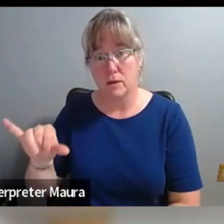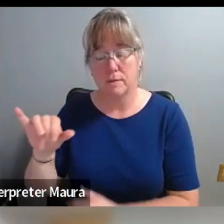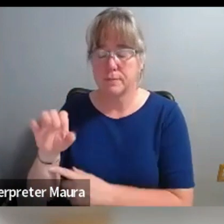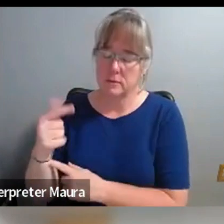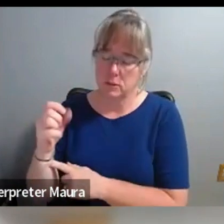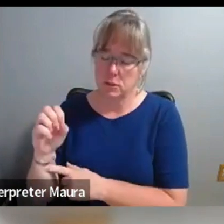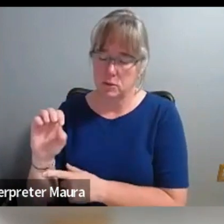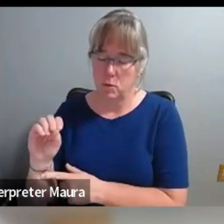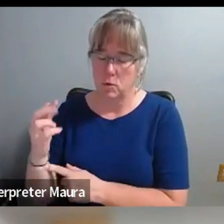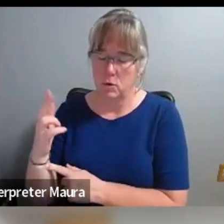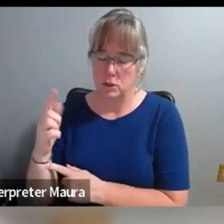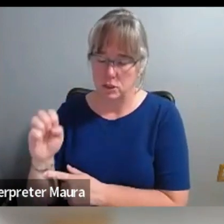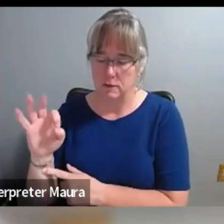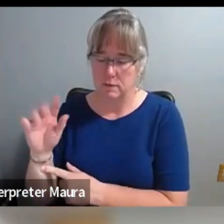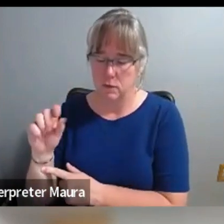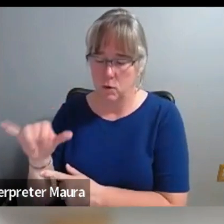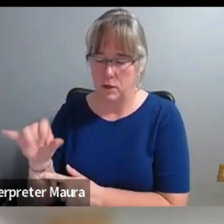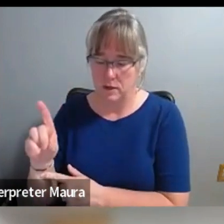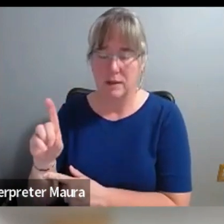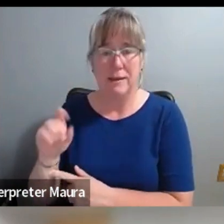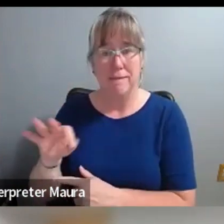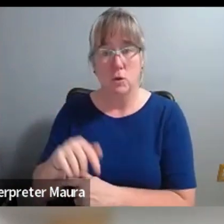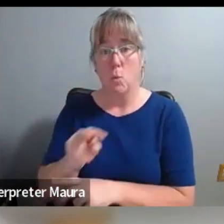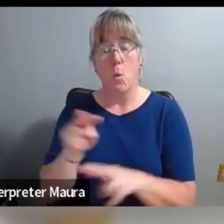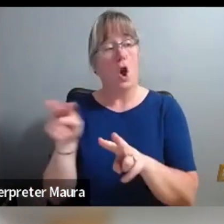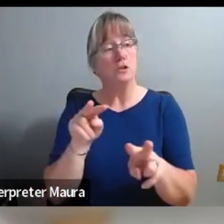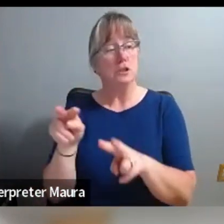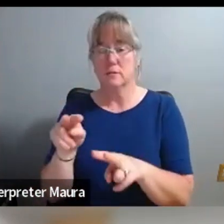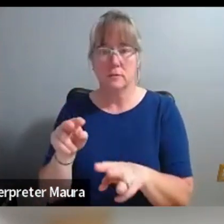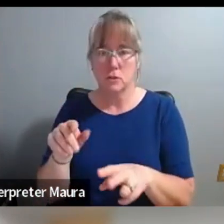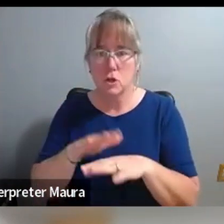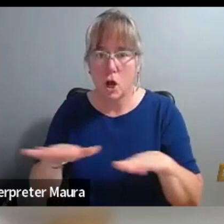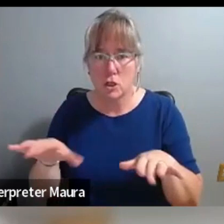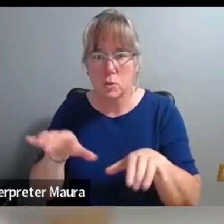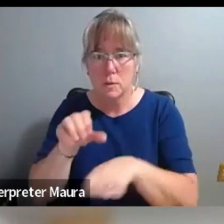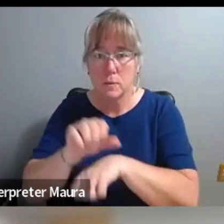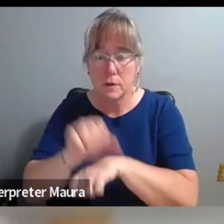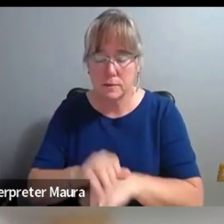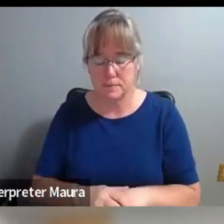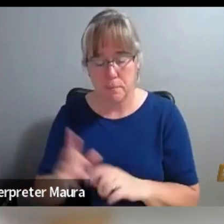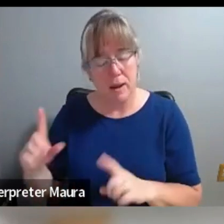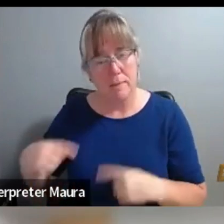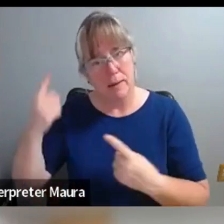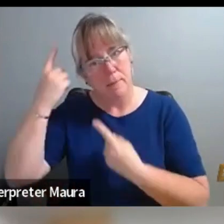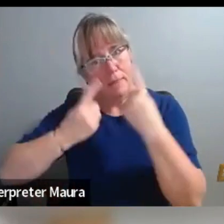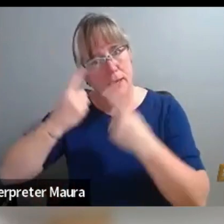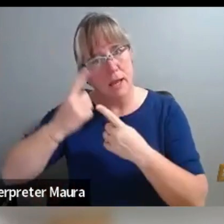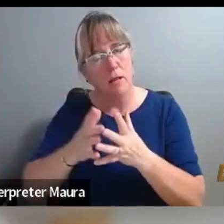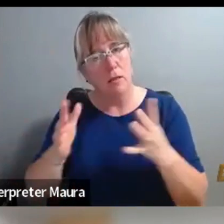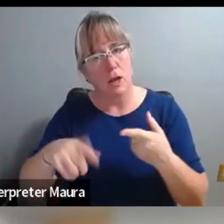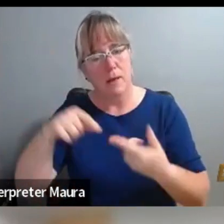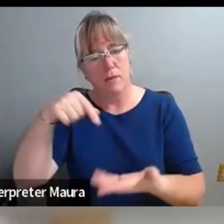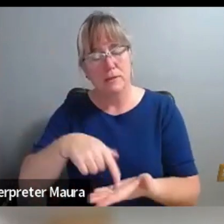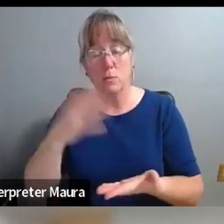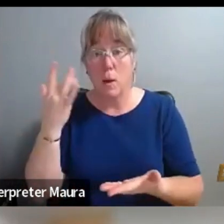Spectating is not doing the work. But I've been thinking a lot about this, especially because I do a lot of work in